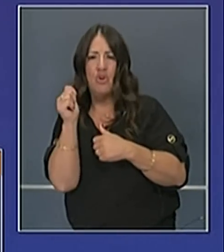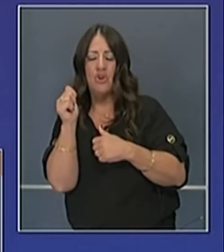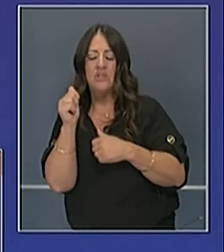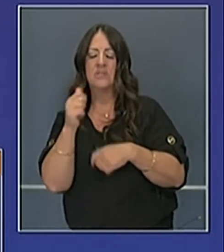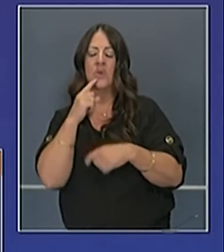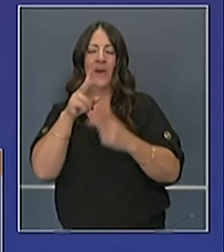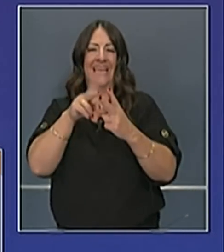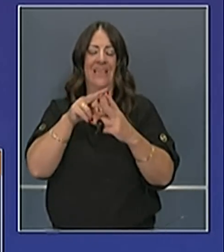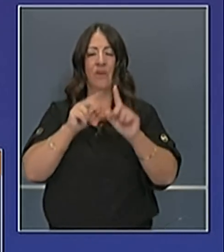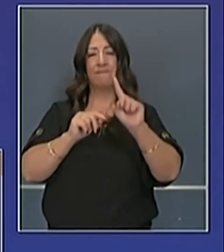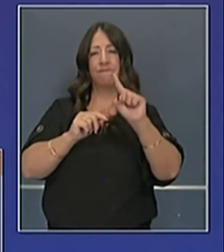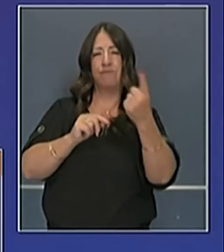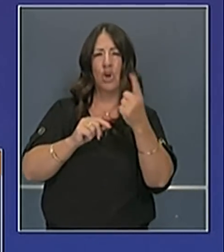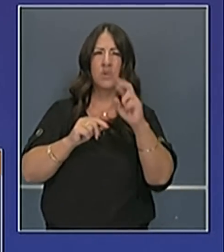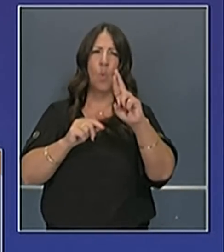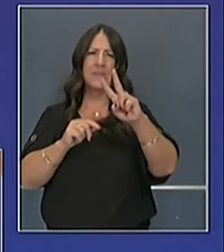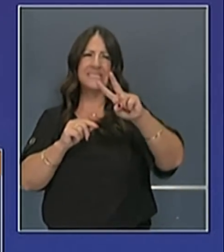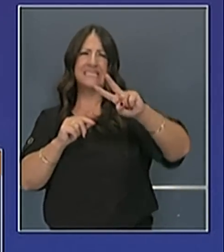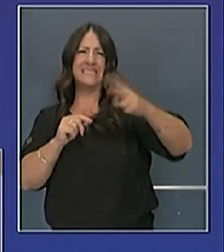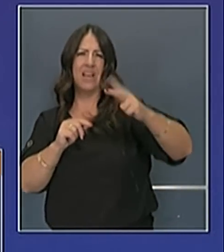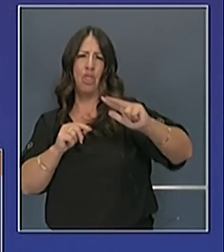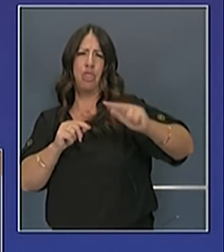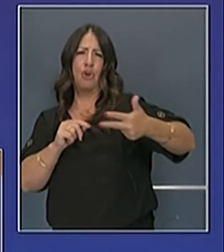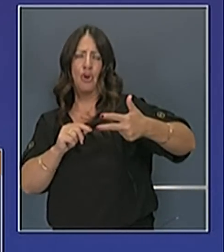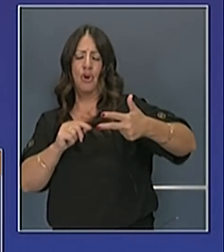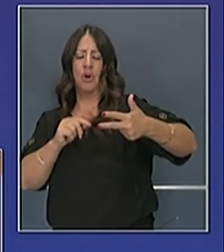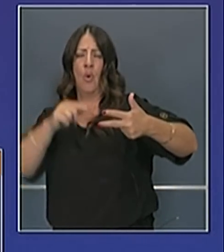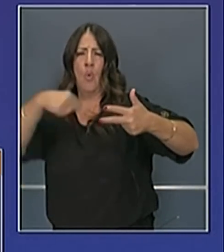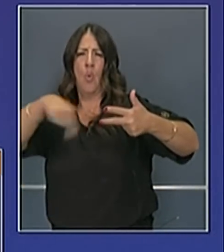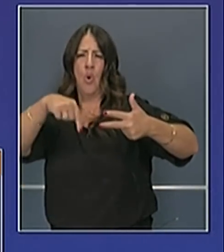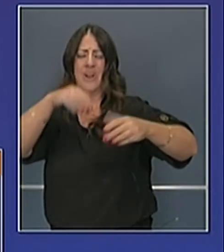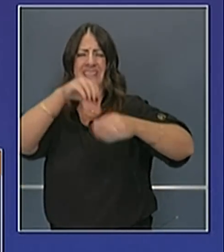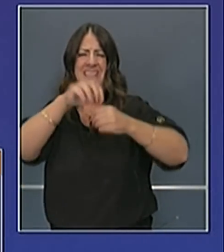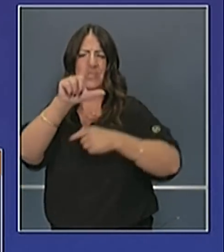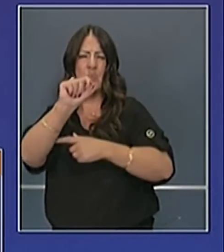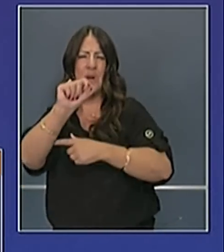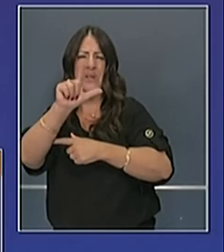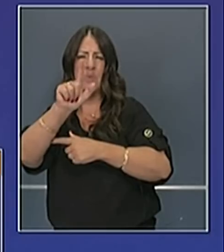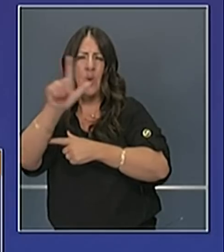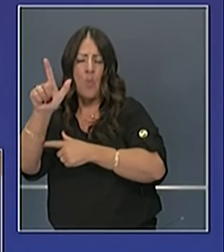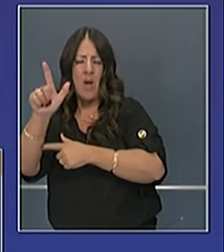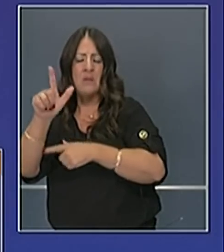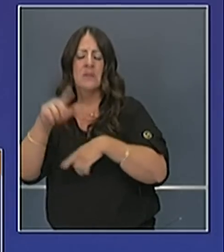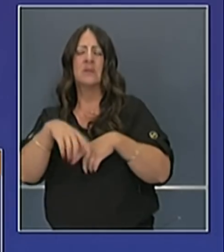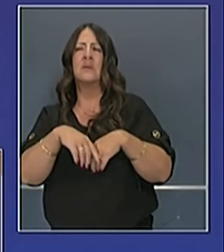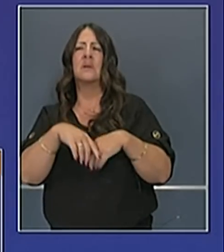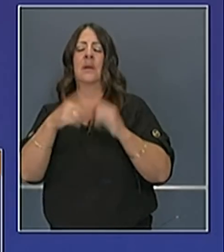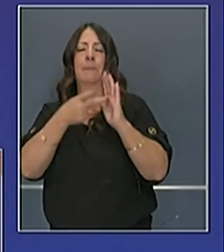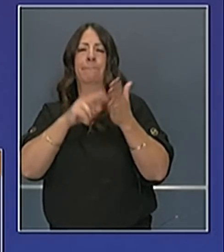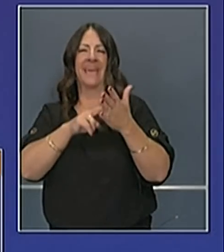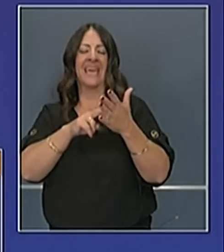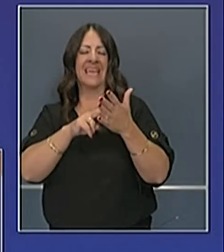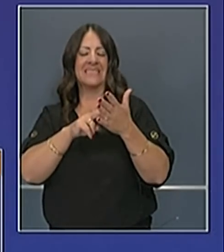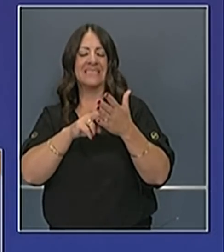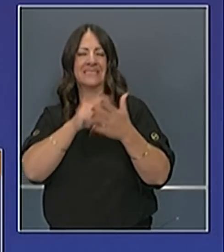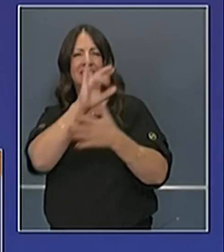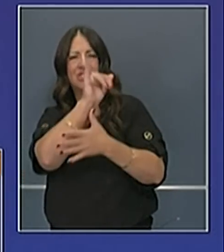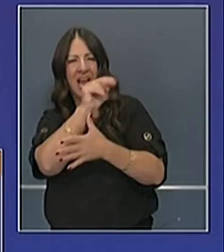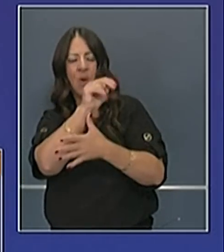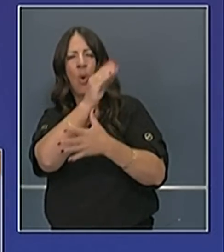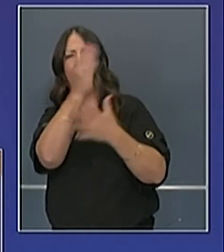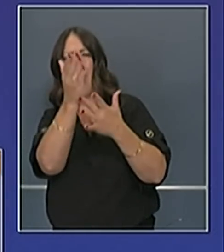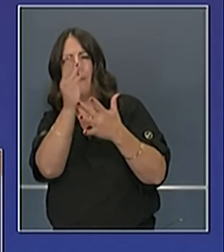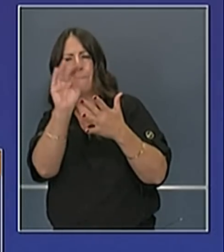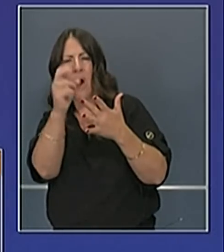second, or third quarter of 2021. My answer to my own question is yes, yes, and yes. It